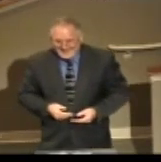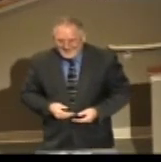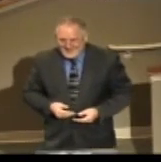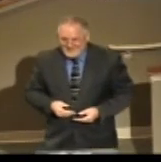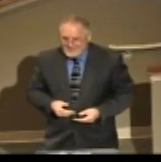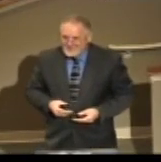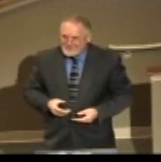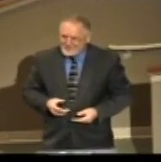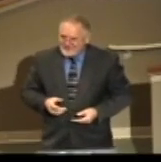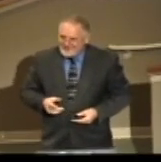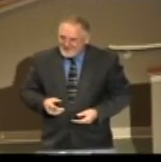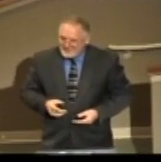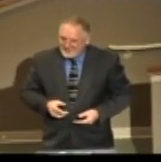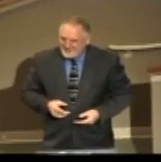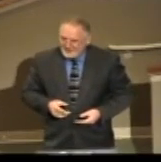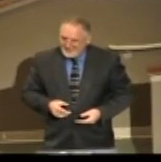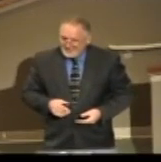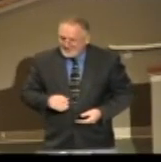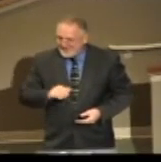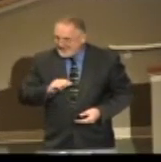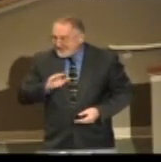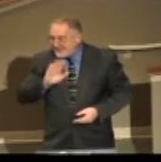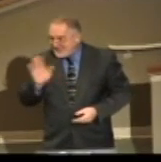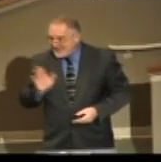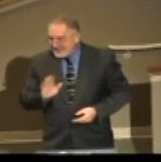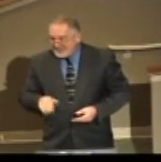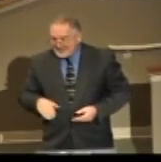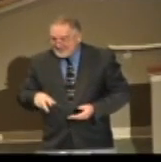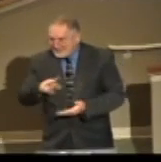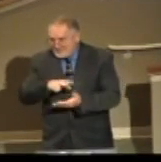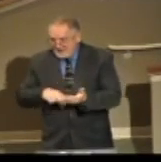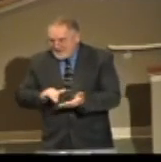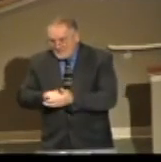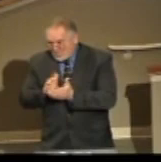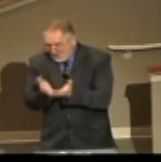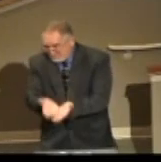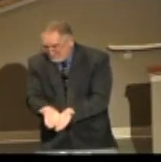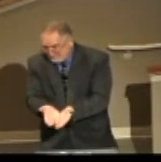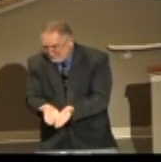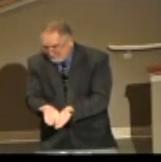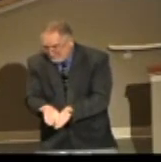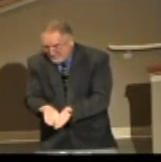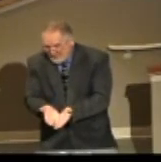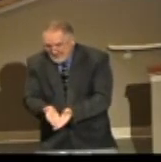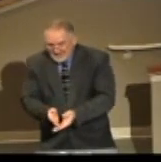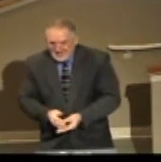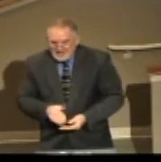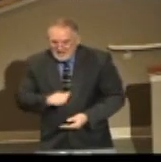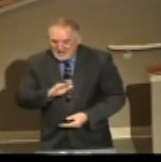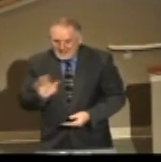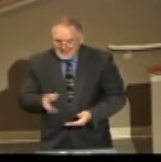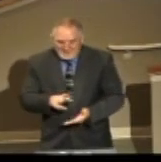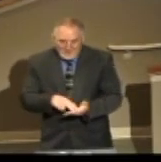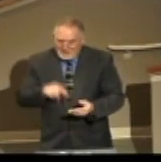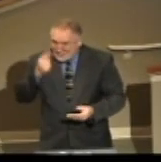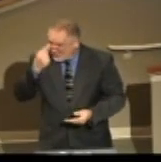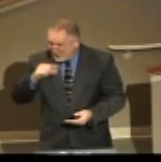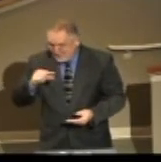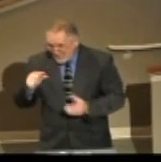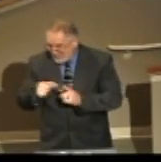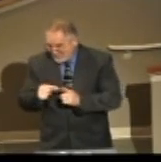He said, doctor, he said, I ain't never read any of them books you got. He said, I ain't never read any of that Greek stuff.